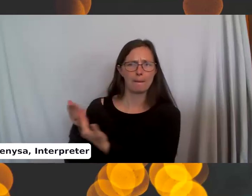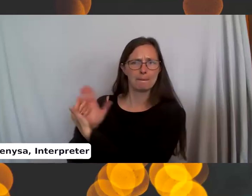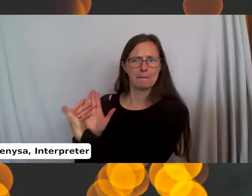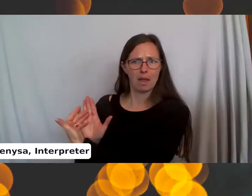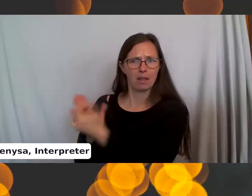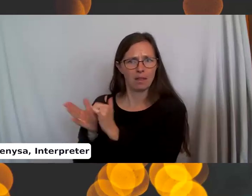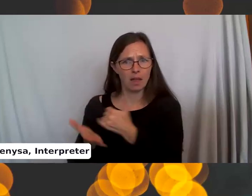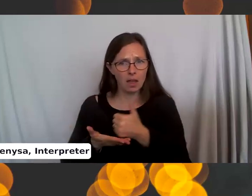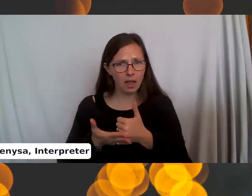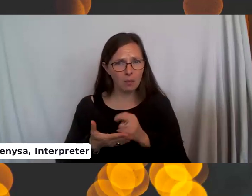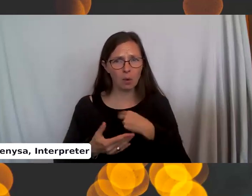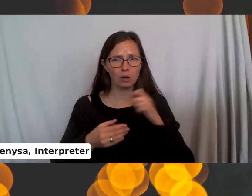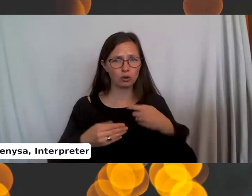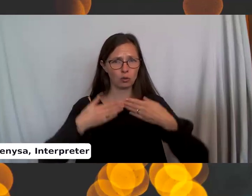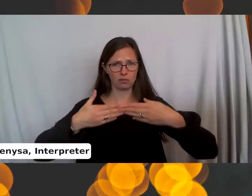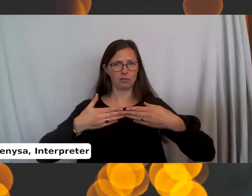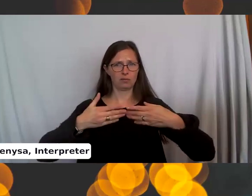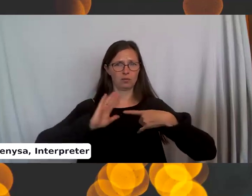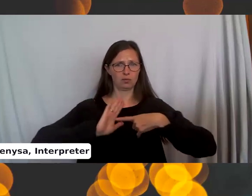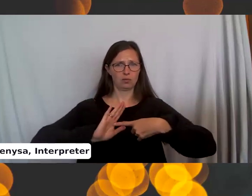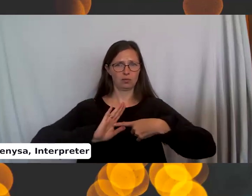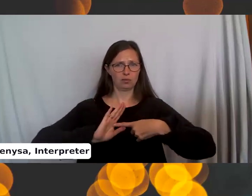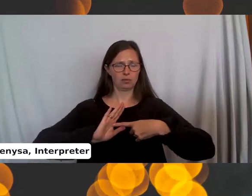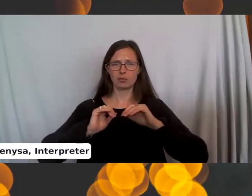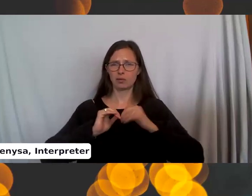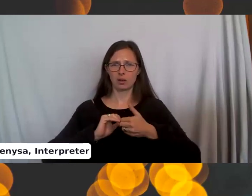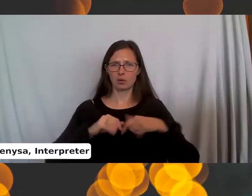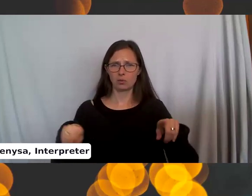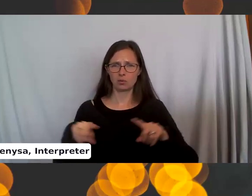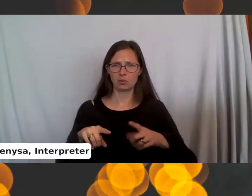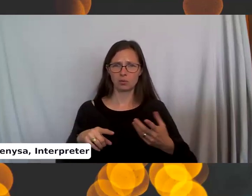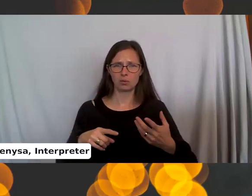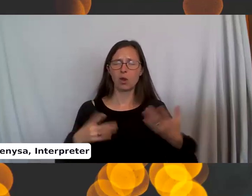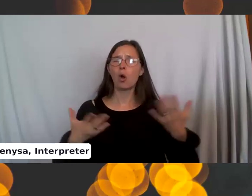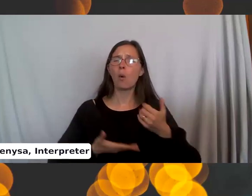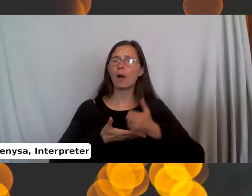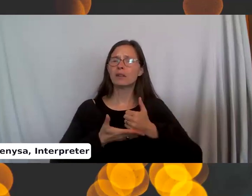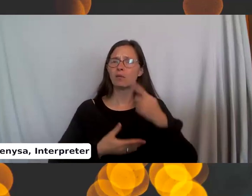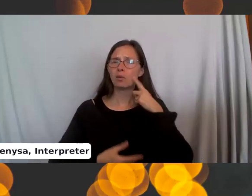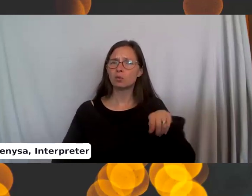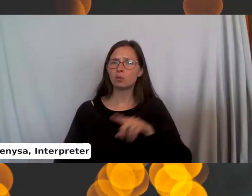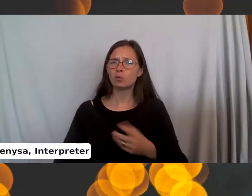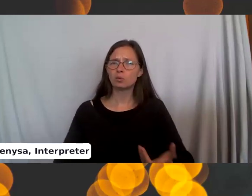it's, I should do it forwards? How, how is everyone like, what is most useful to you guys?